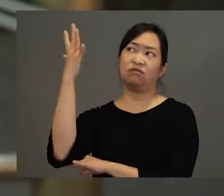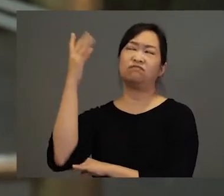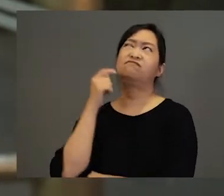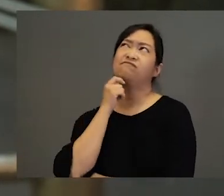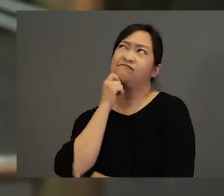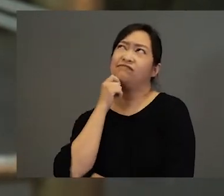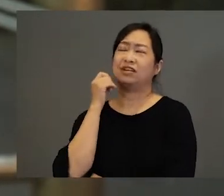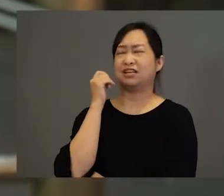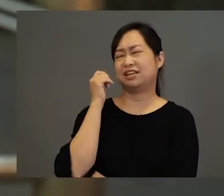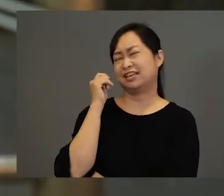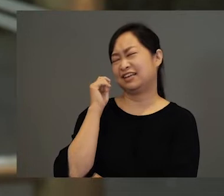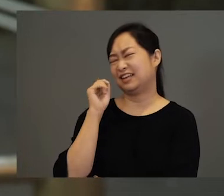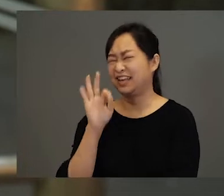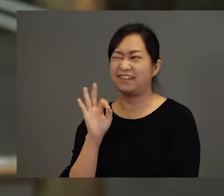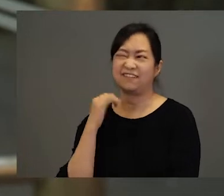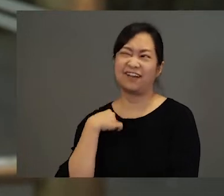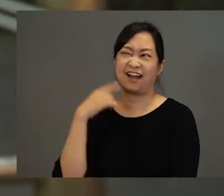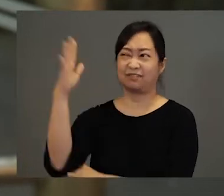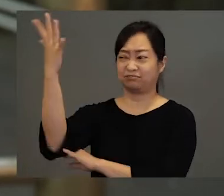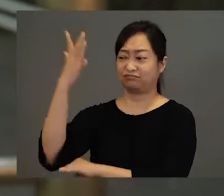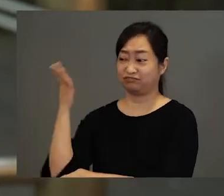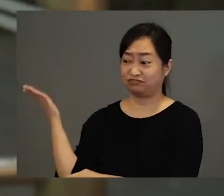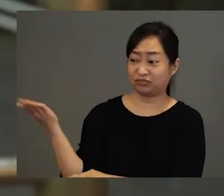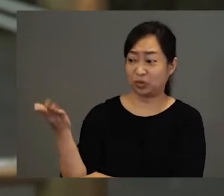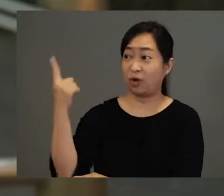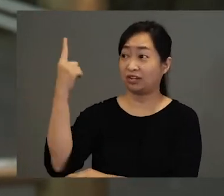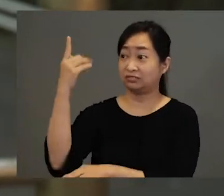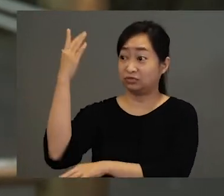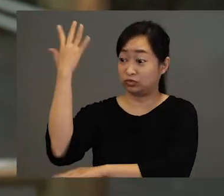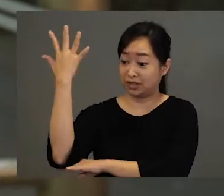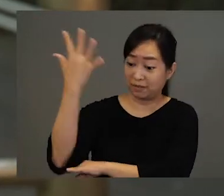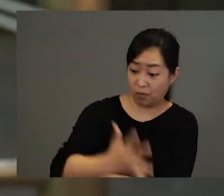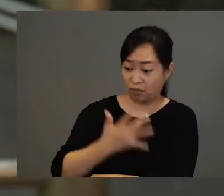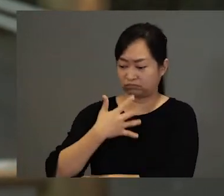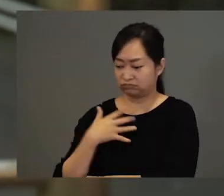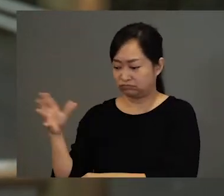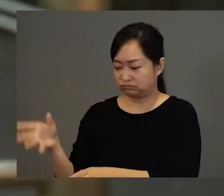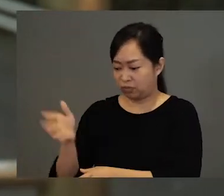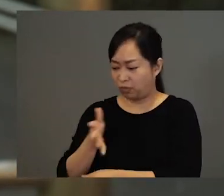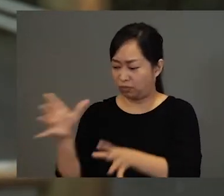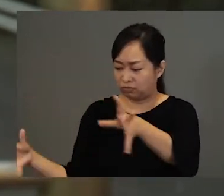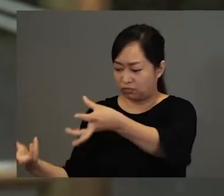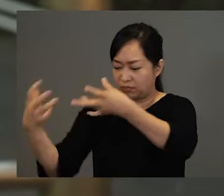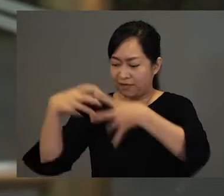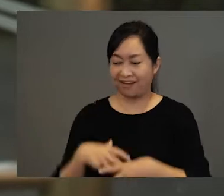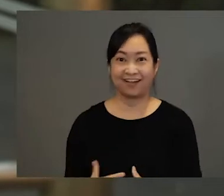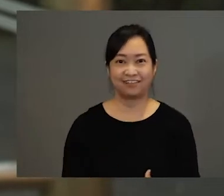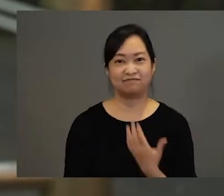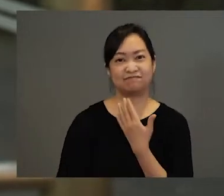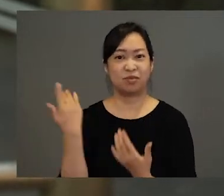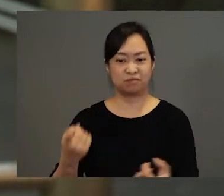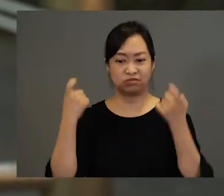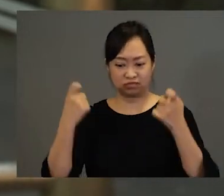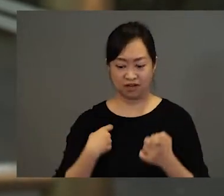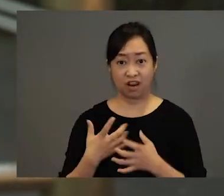if, if he could chop down one tree. If he could cut down just one tree, he